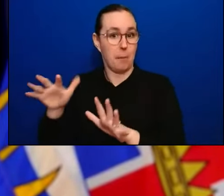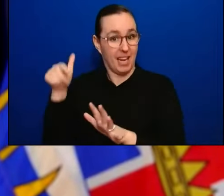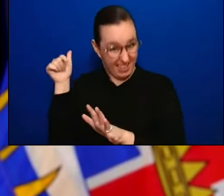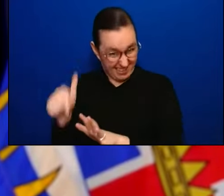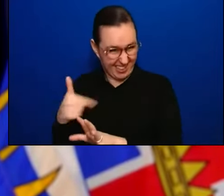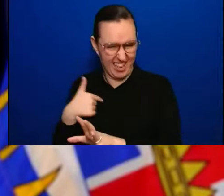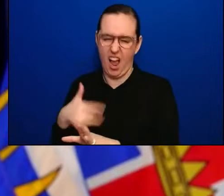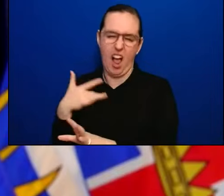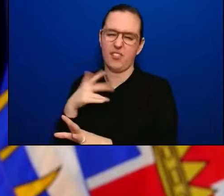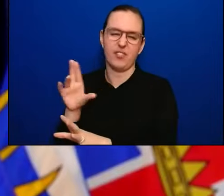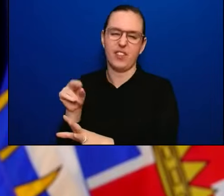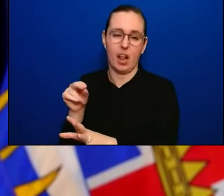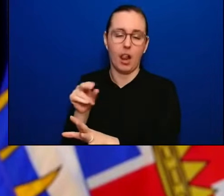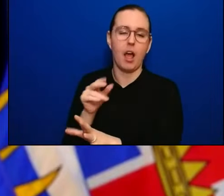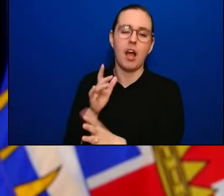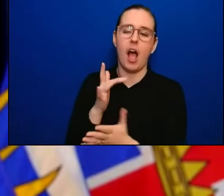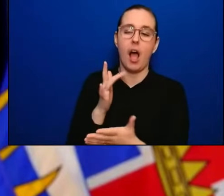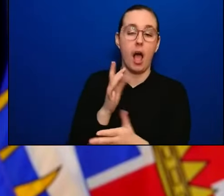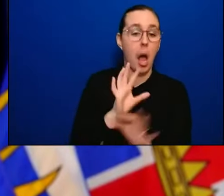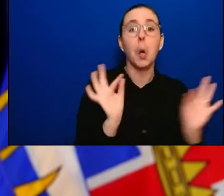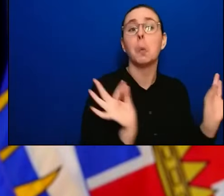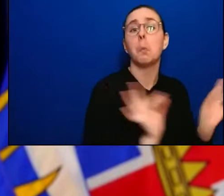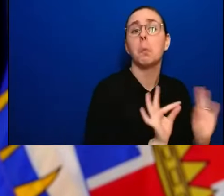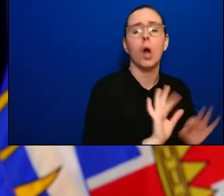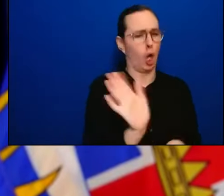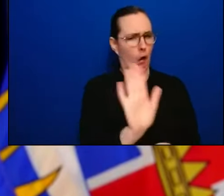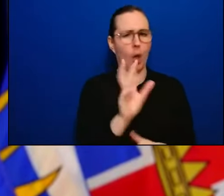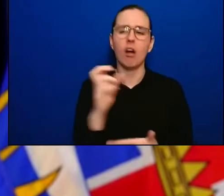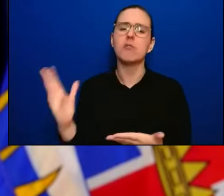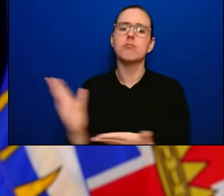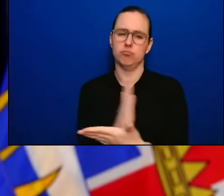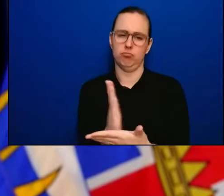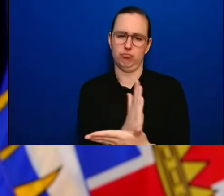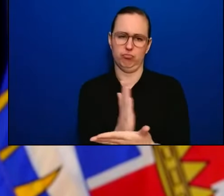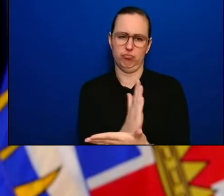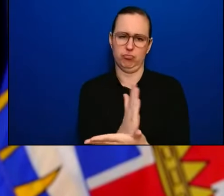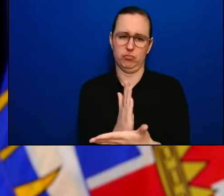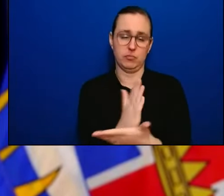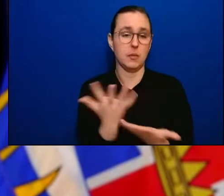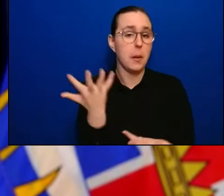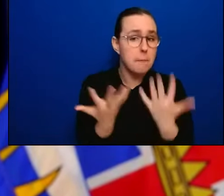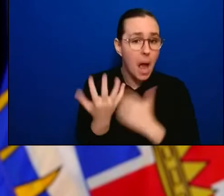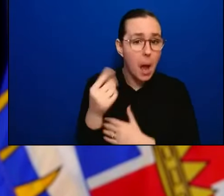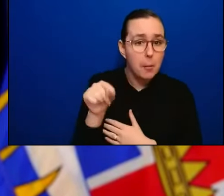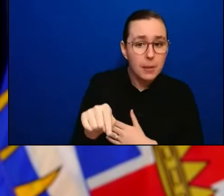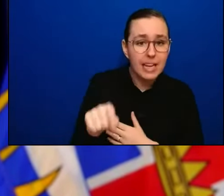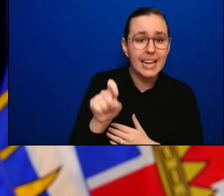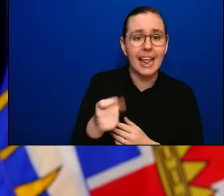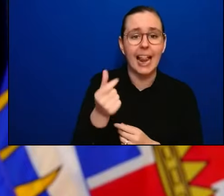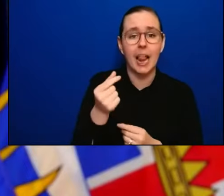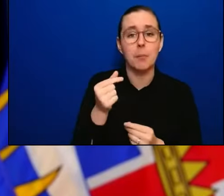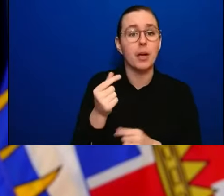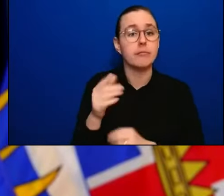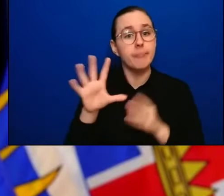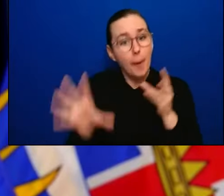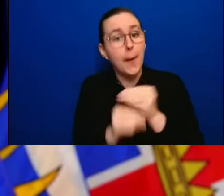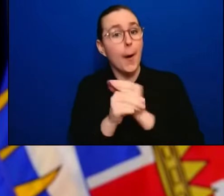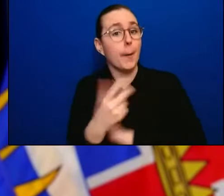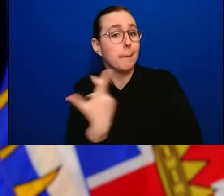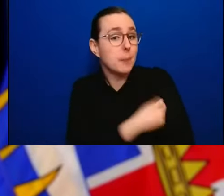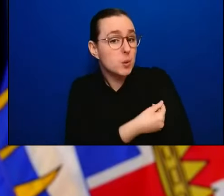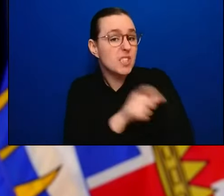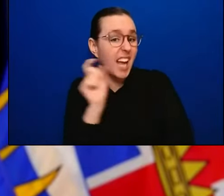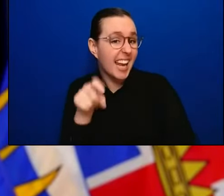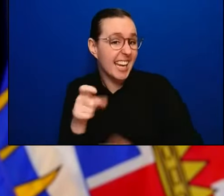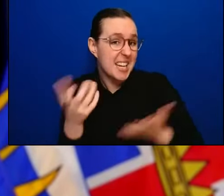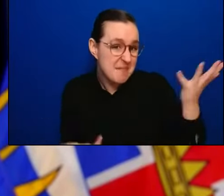point in time for most people, perhaps sooner for those who are more vulnerable. But there's, as I say, I don't want